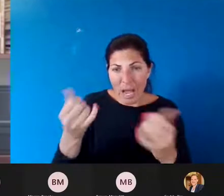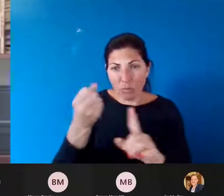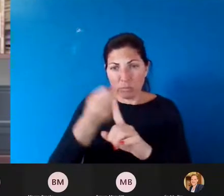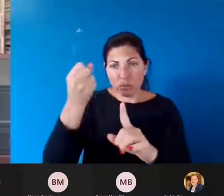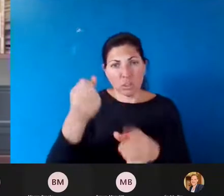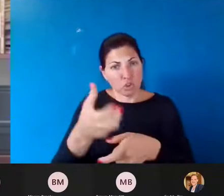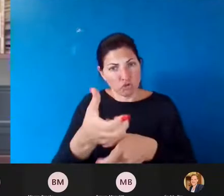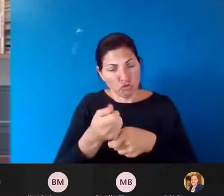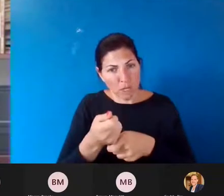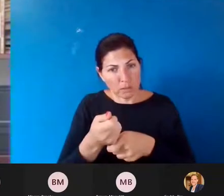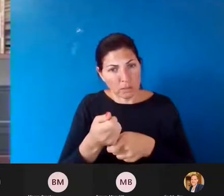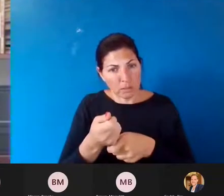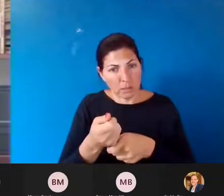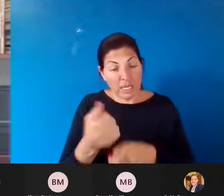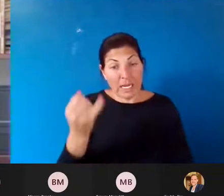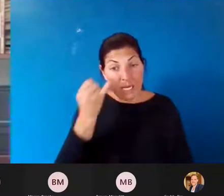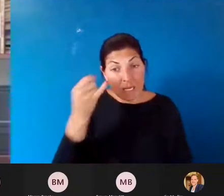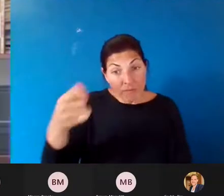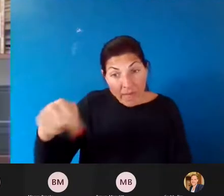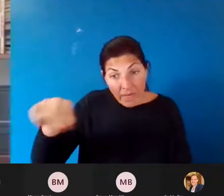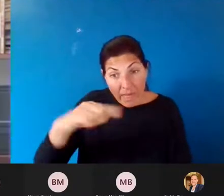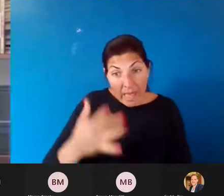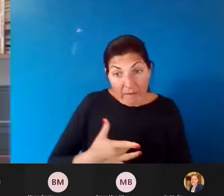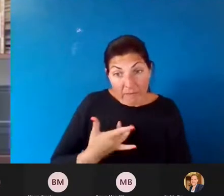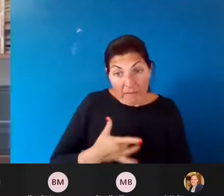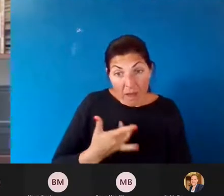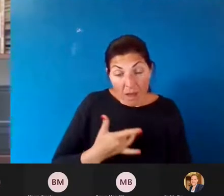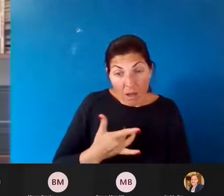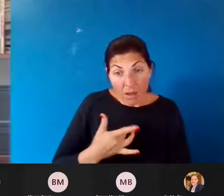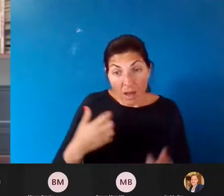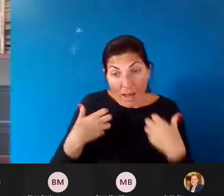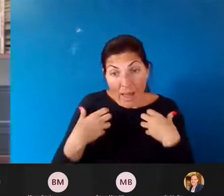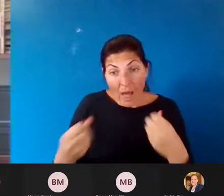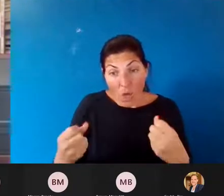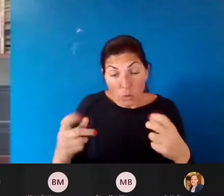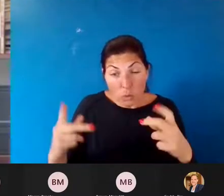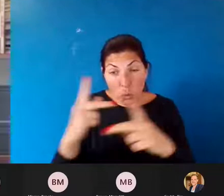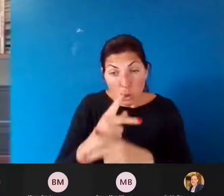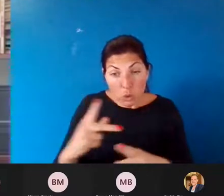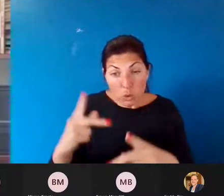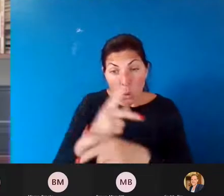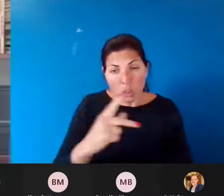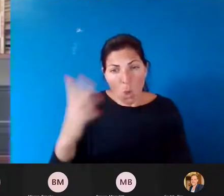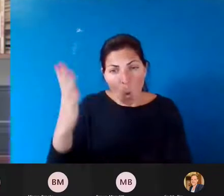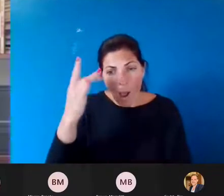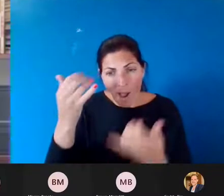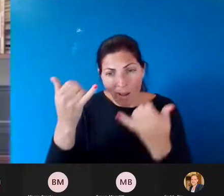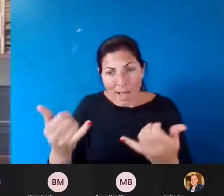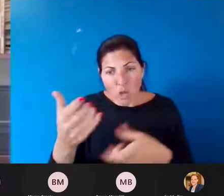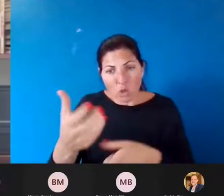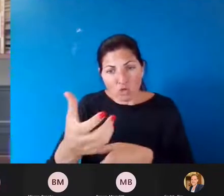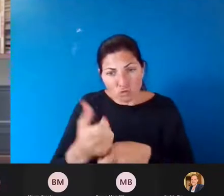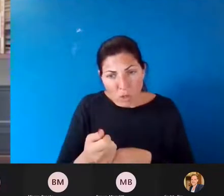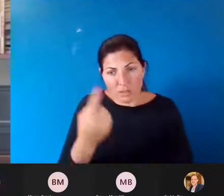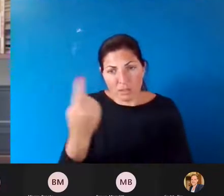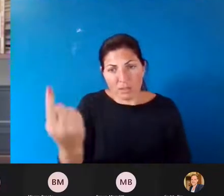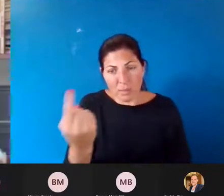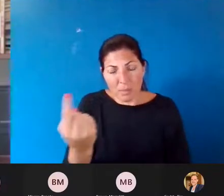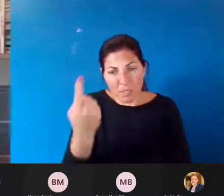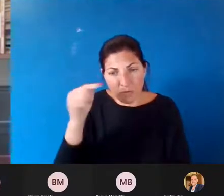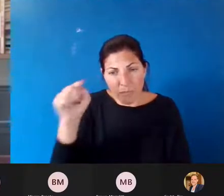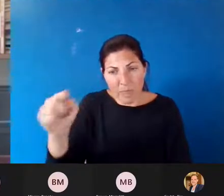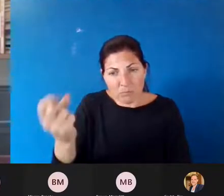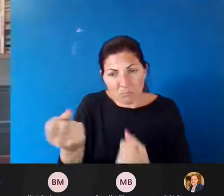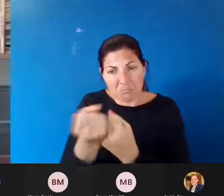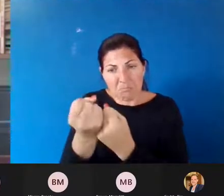if people have felt like they're living in communities where their health is getting worse, why would they trust that this is actually something that's in their best interest? So